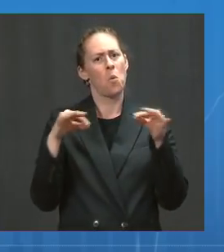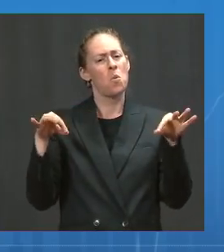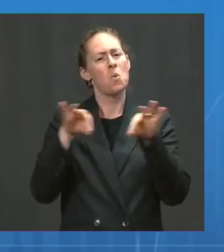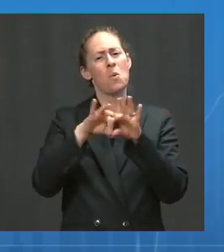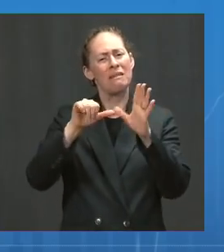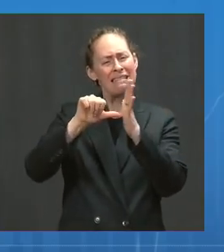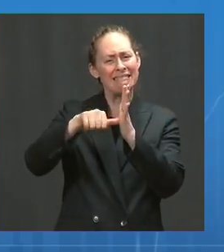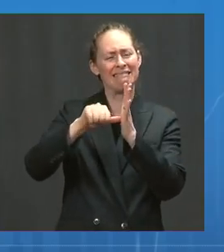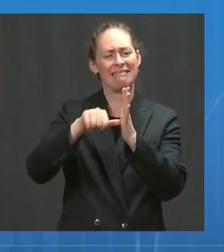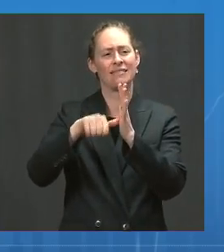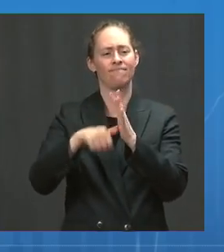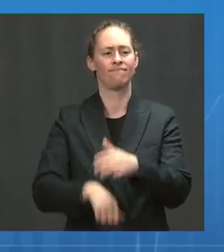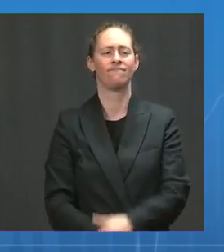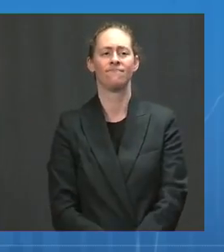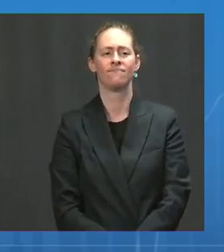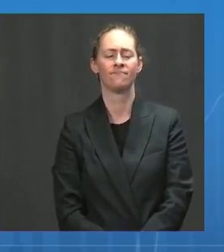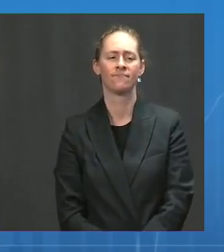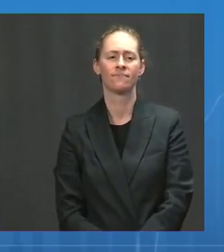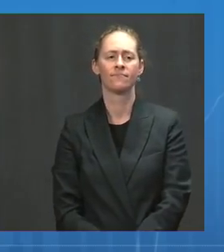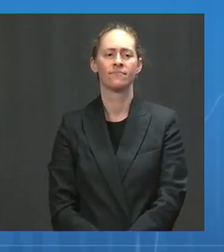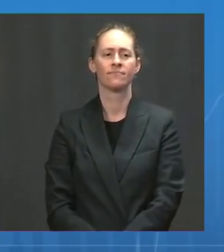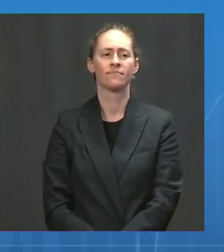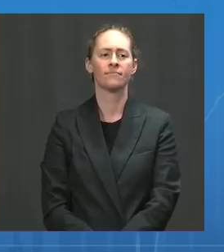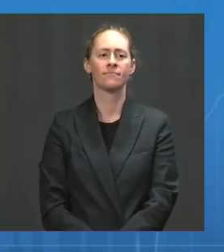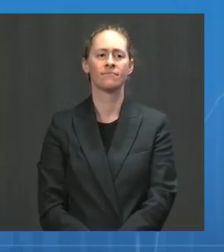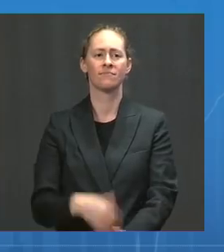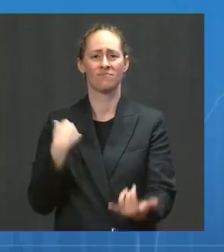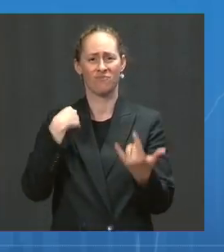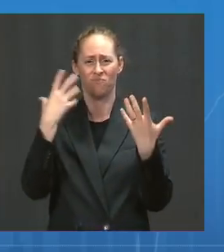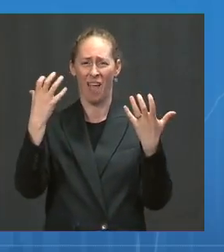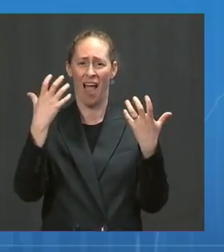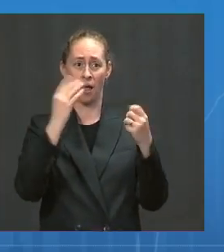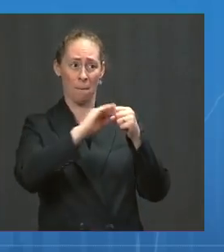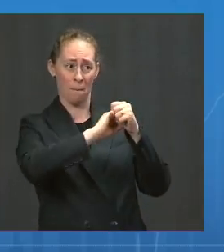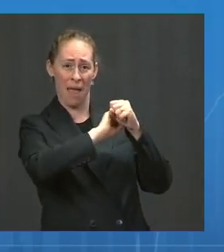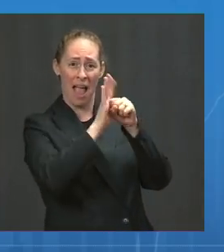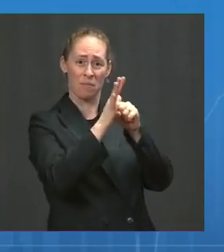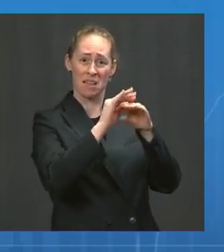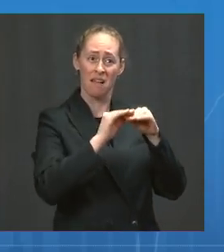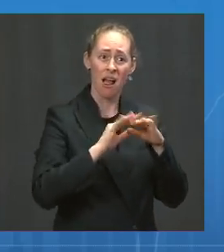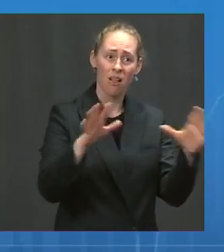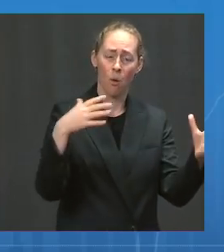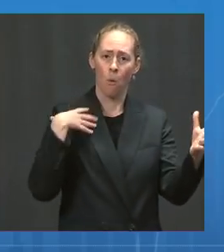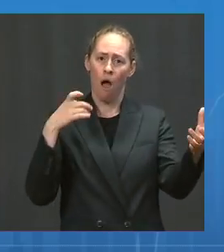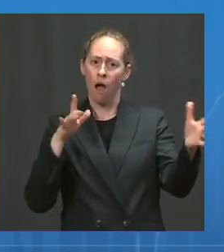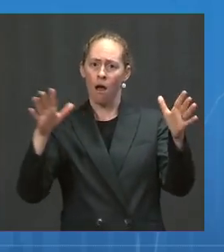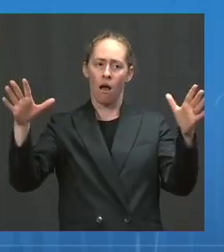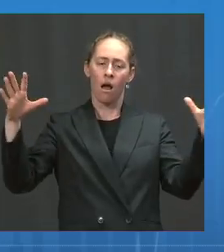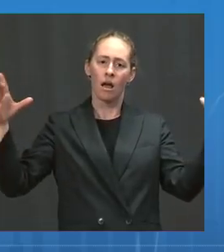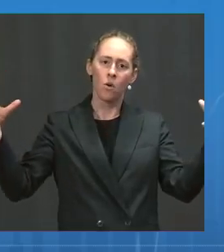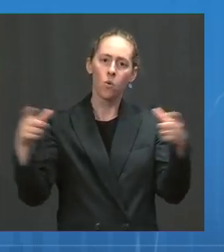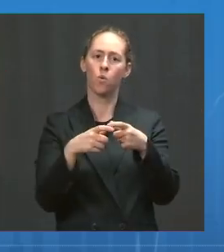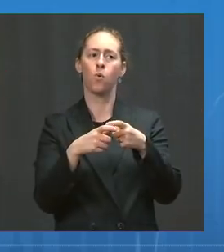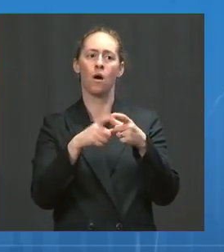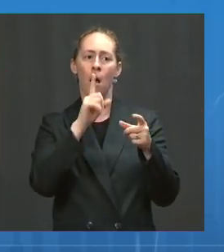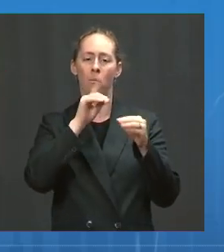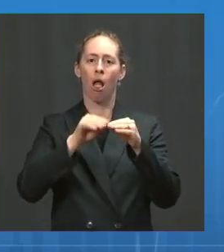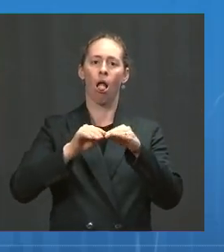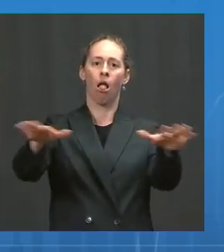As we manage this virus, our whole-of-government effort continues to work to get more people vaccinated,